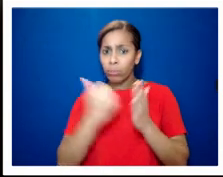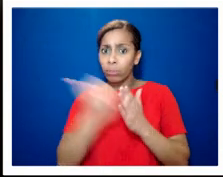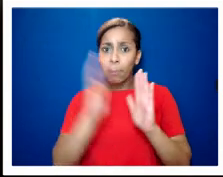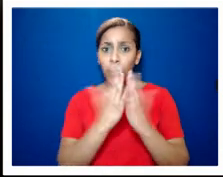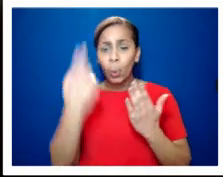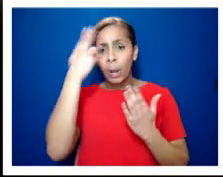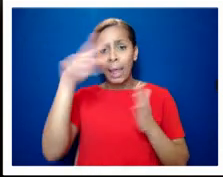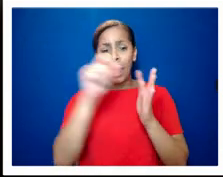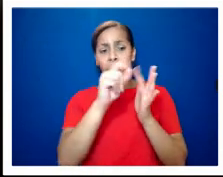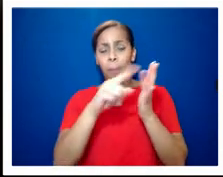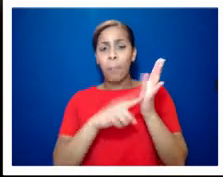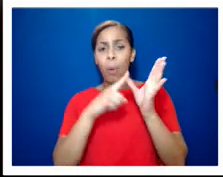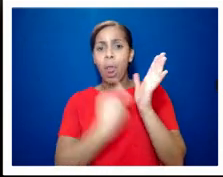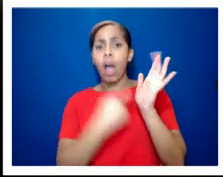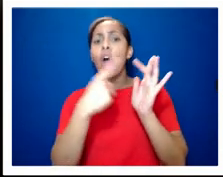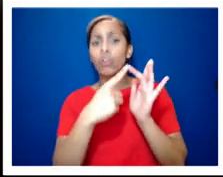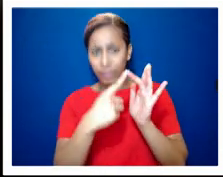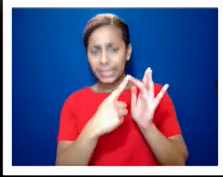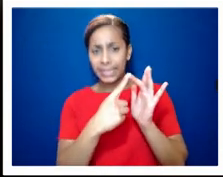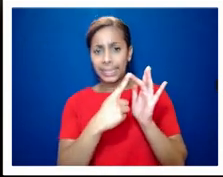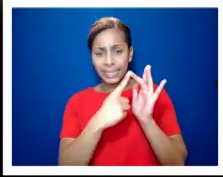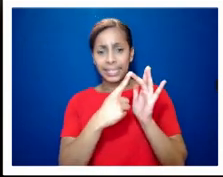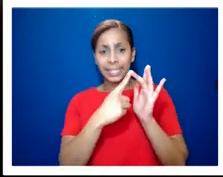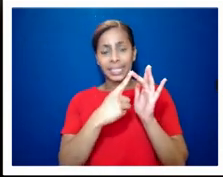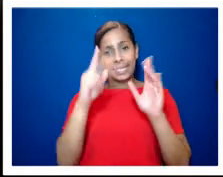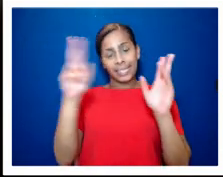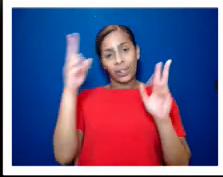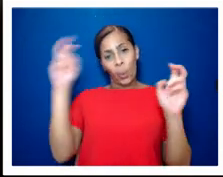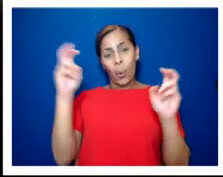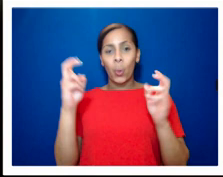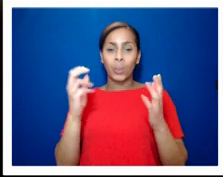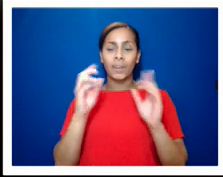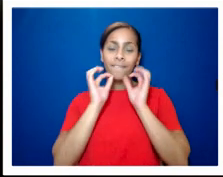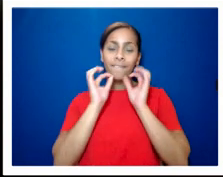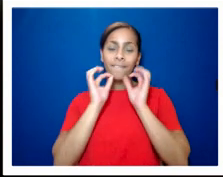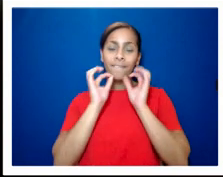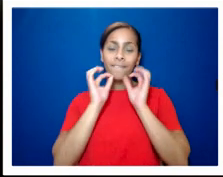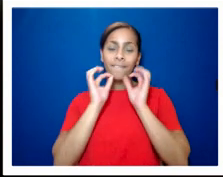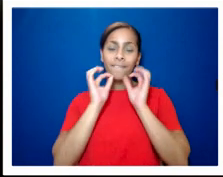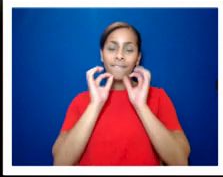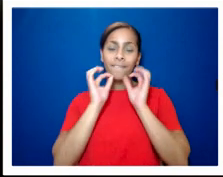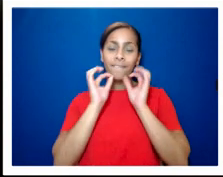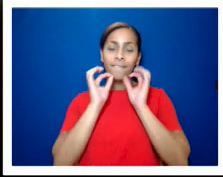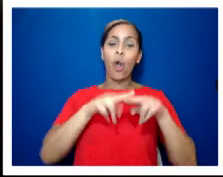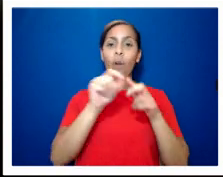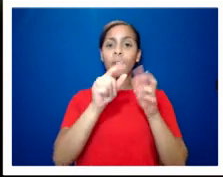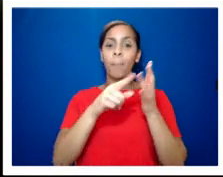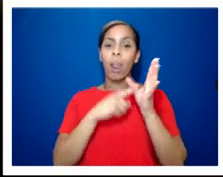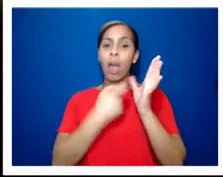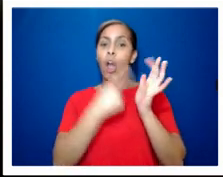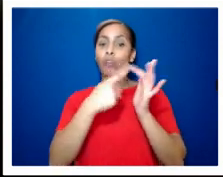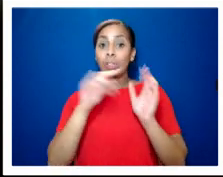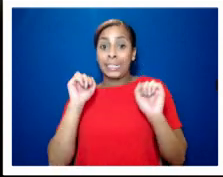out i uh so i'll give you the full title polari fantabulosa the story of polari britain's secret gay language um